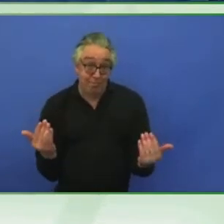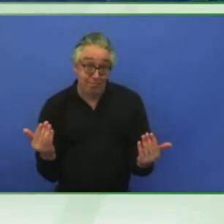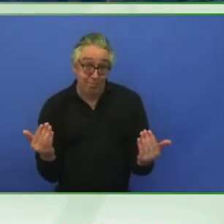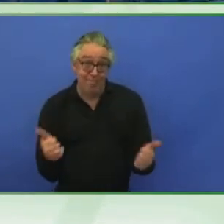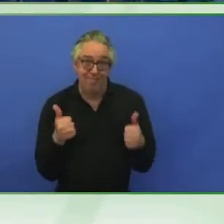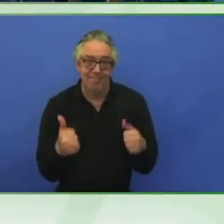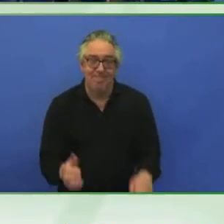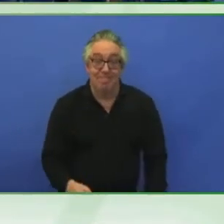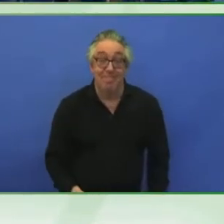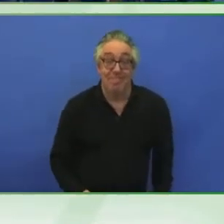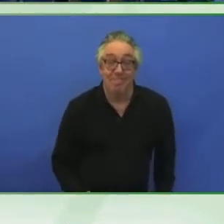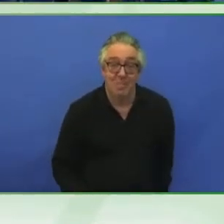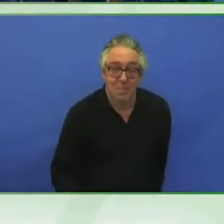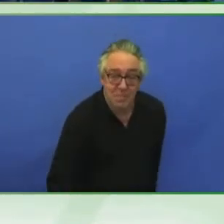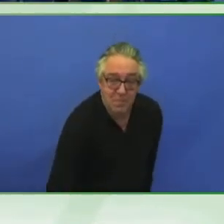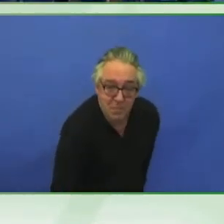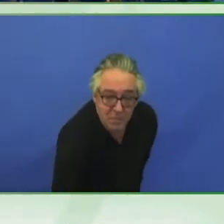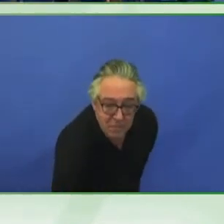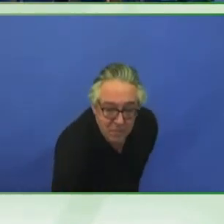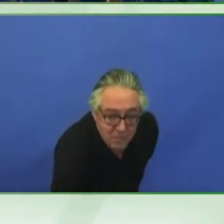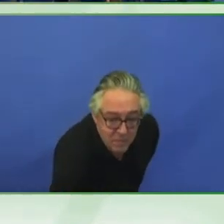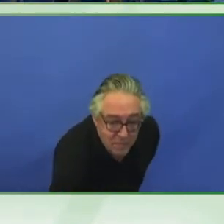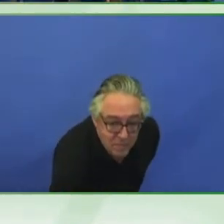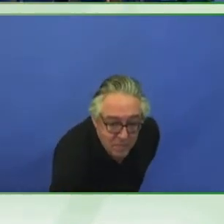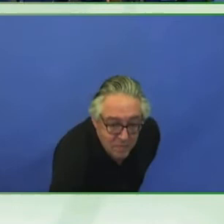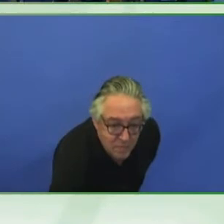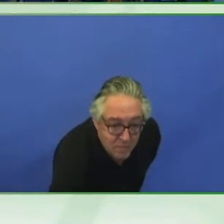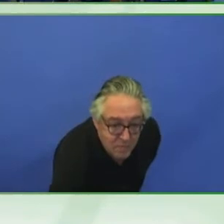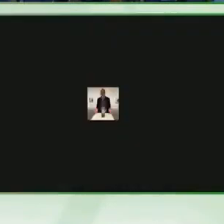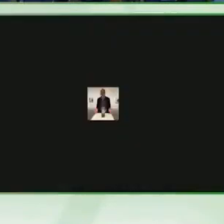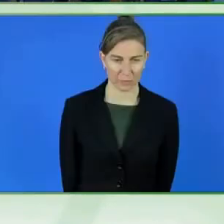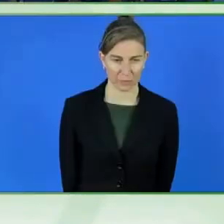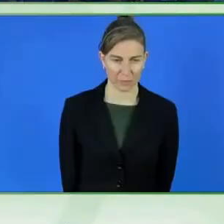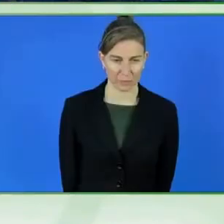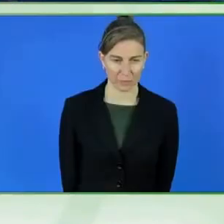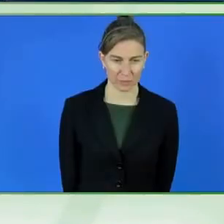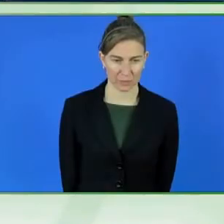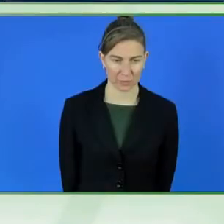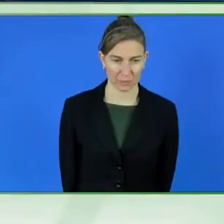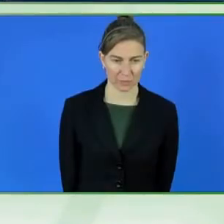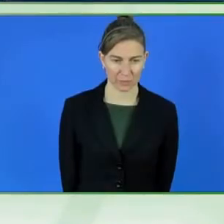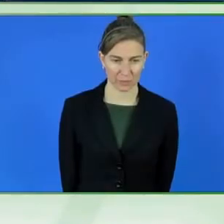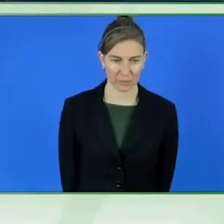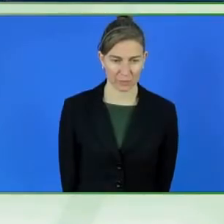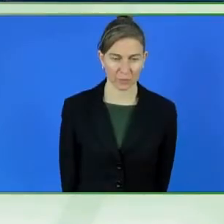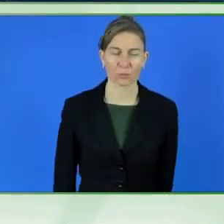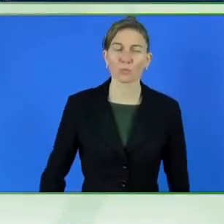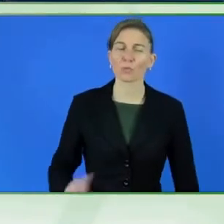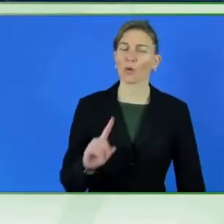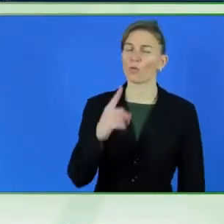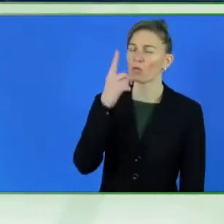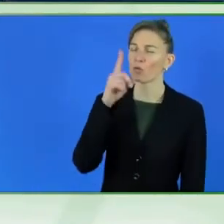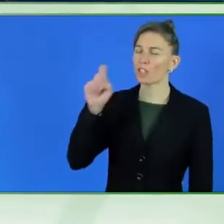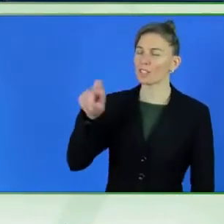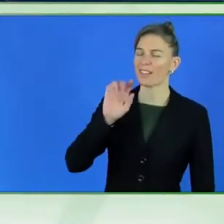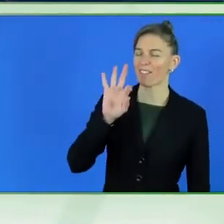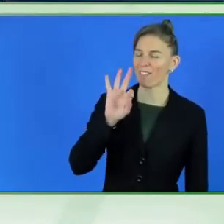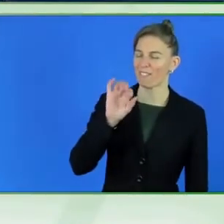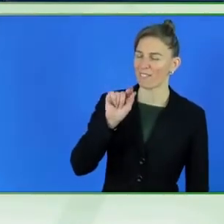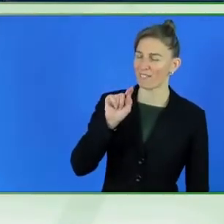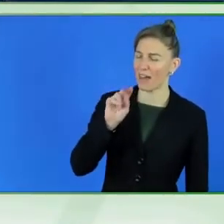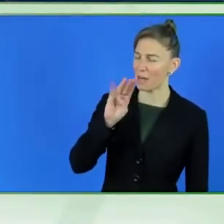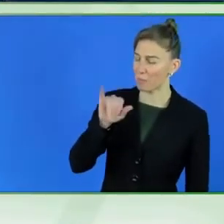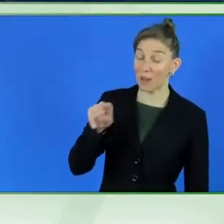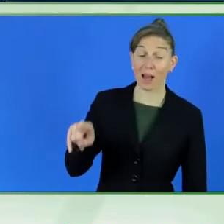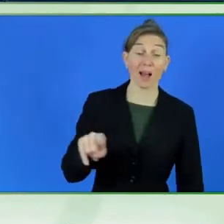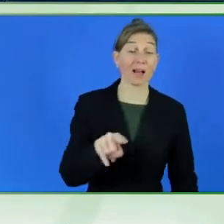Before I answer this question, let me ask you a question for the audience, either virtually